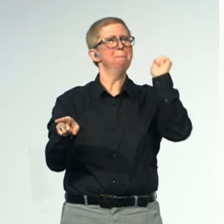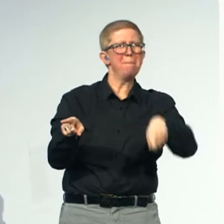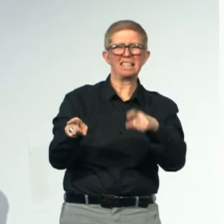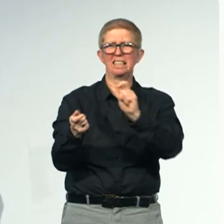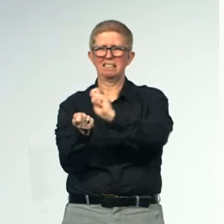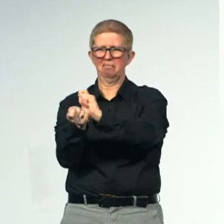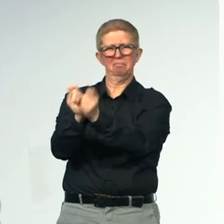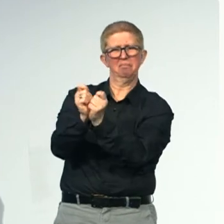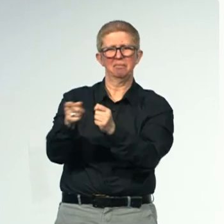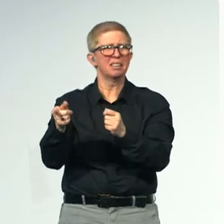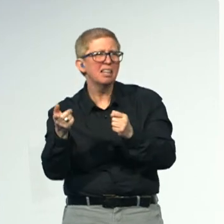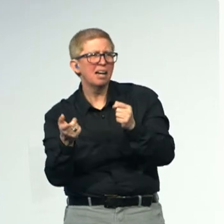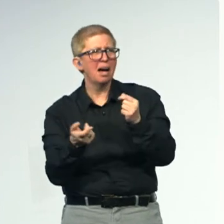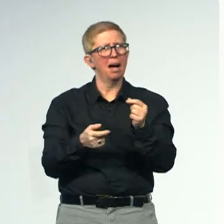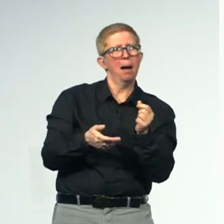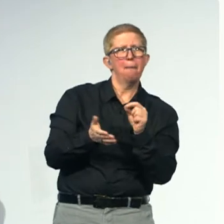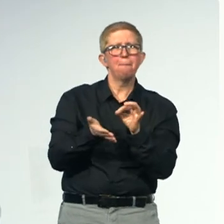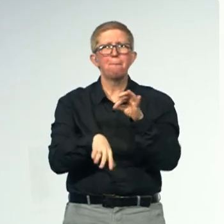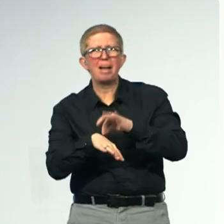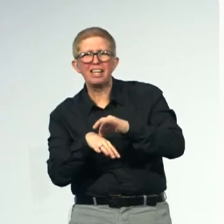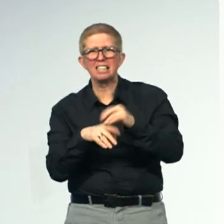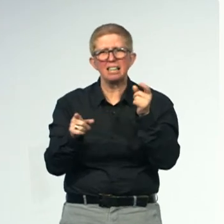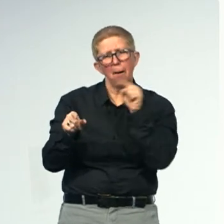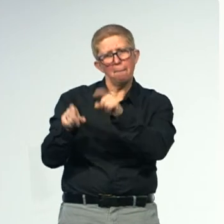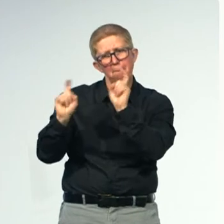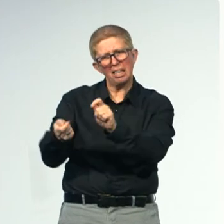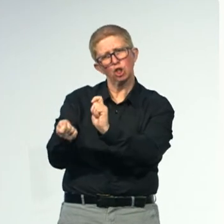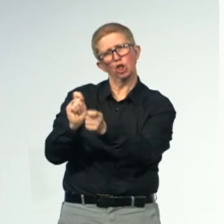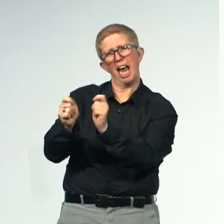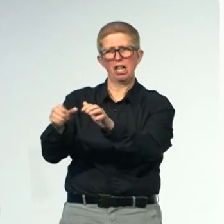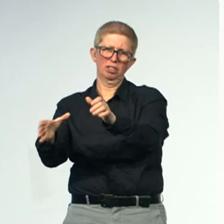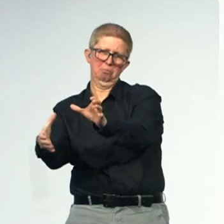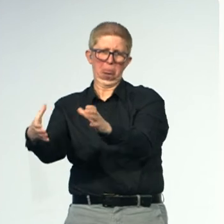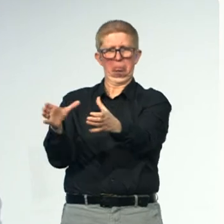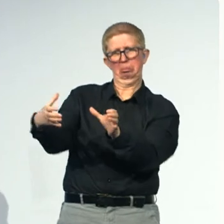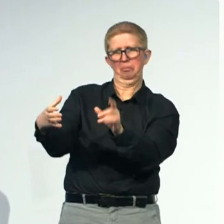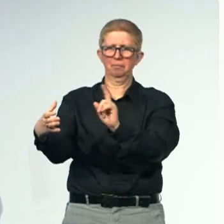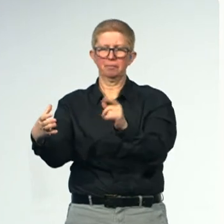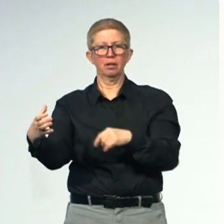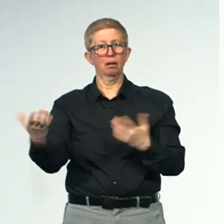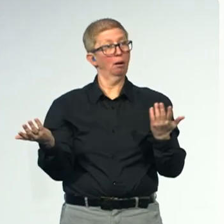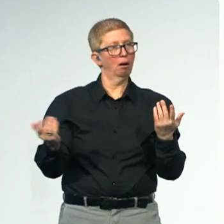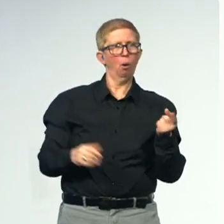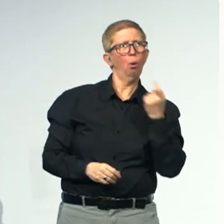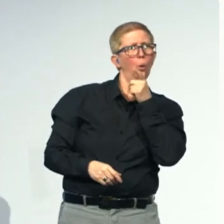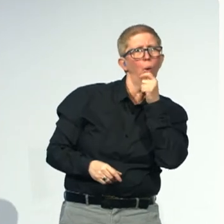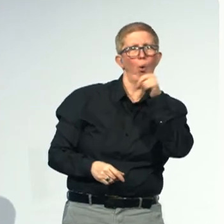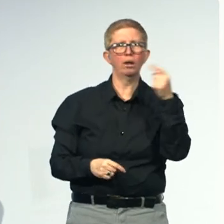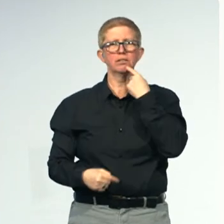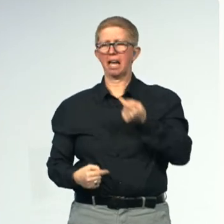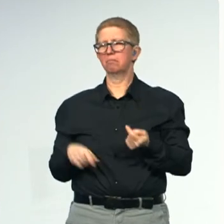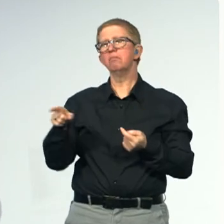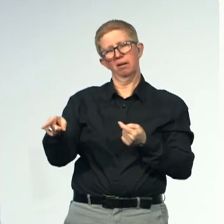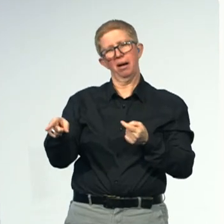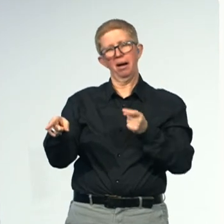decide which people who are wrong and which people who are right? Who has the power to decide which group of